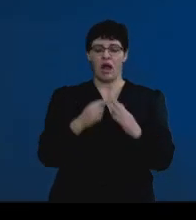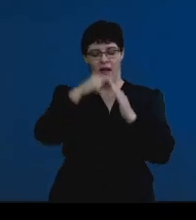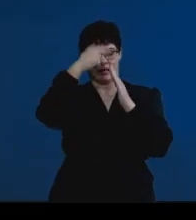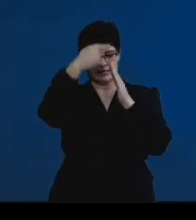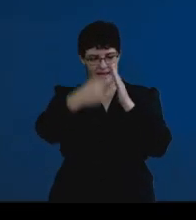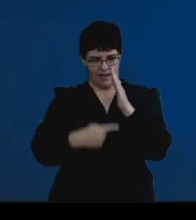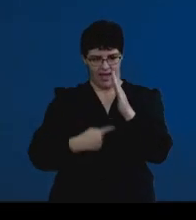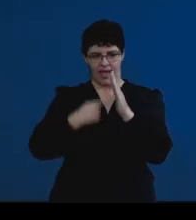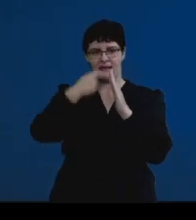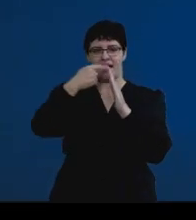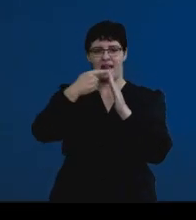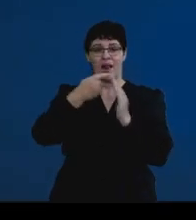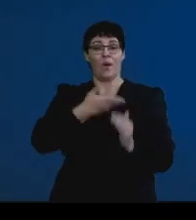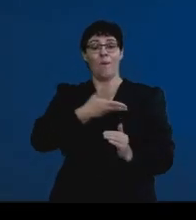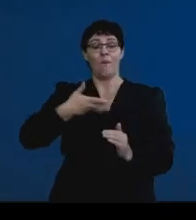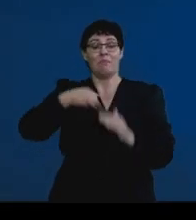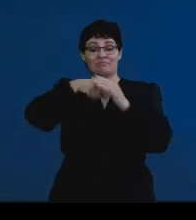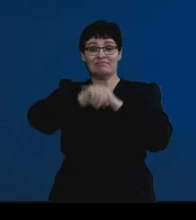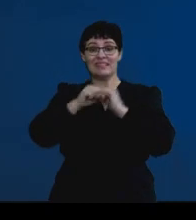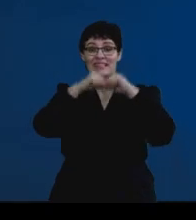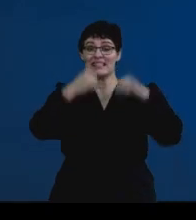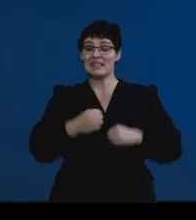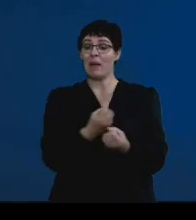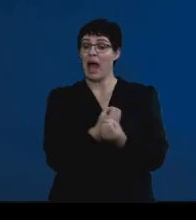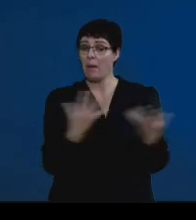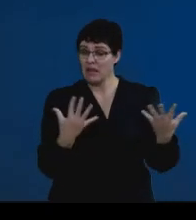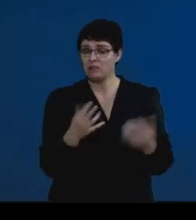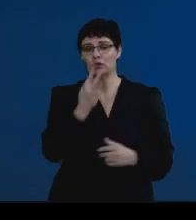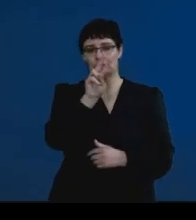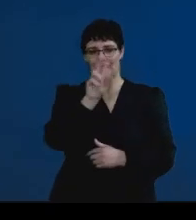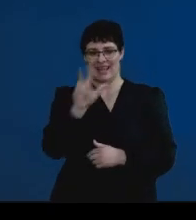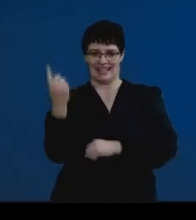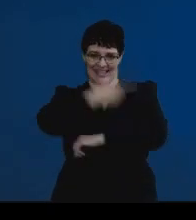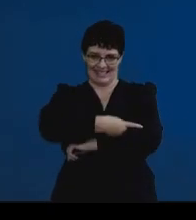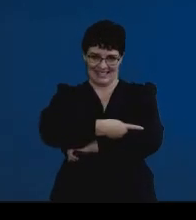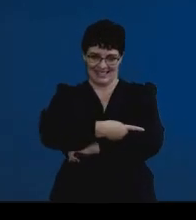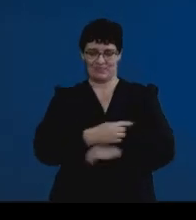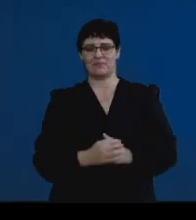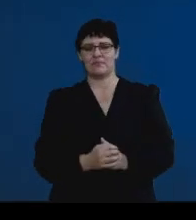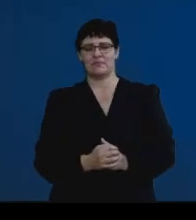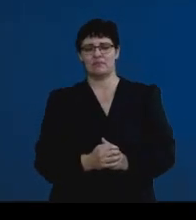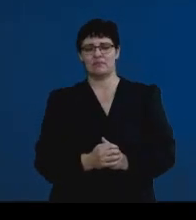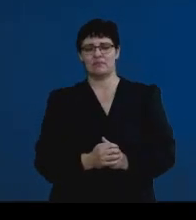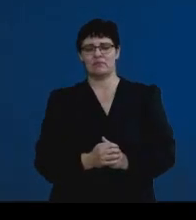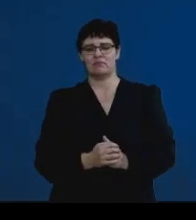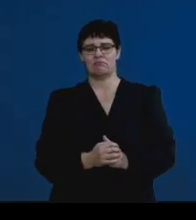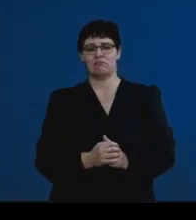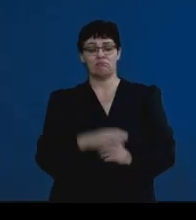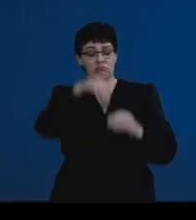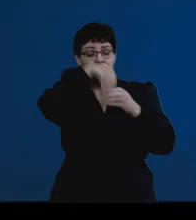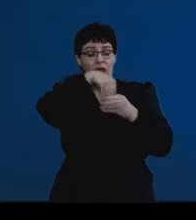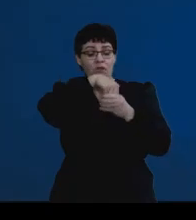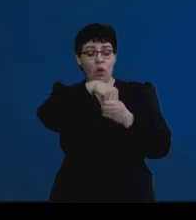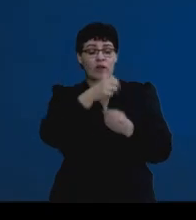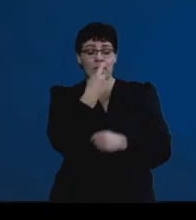cycle in a female reproductive system is about 28 days. And in these, you'll find that